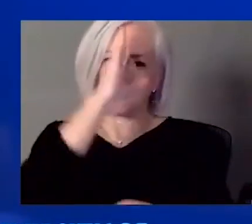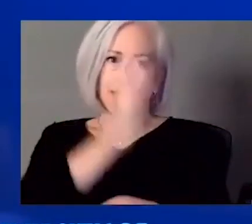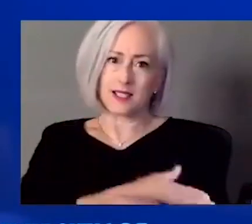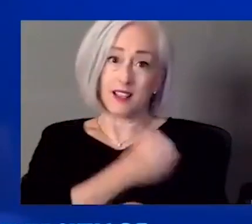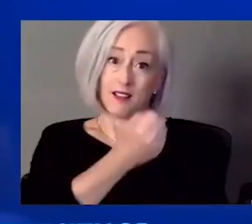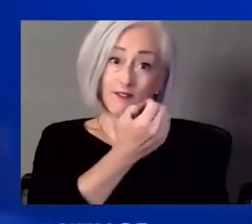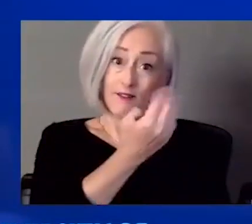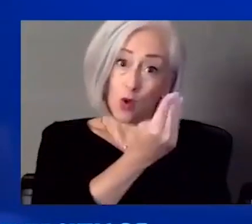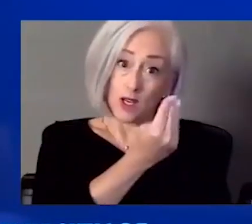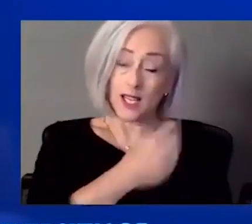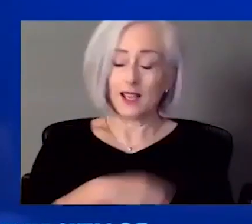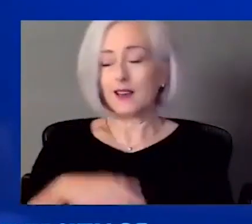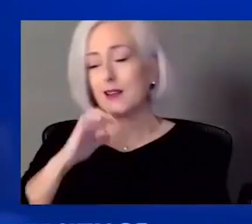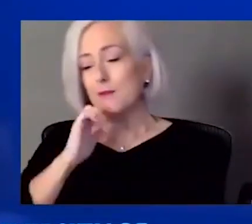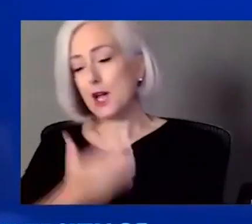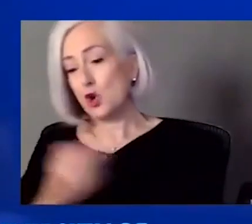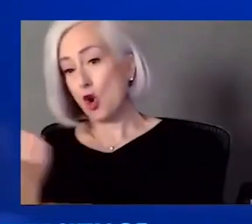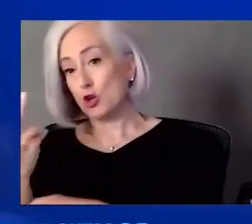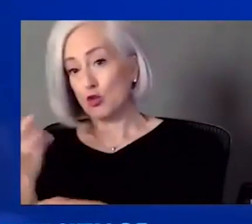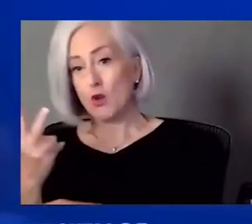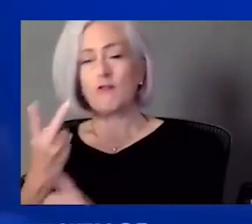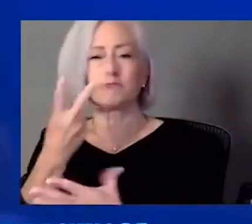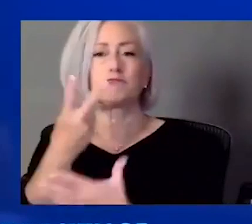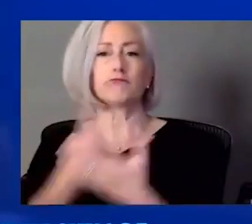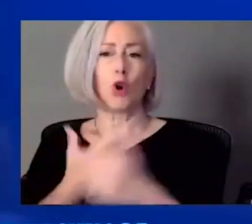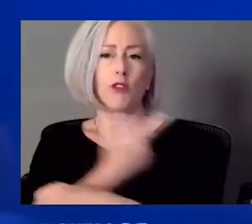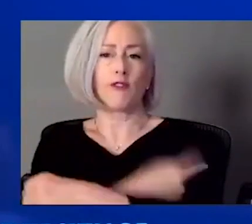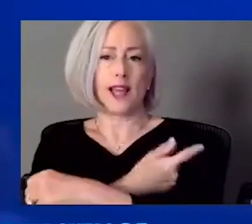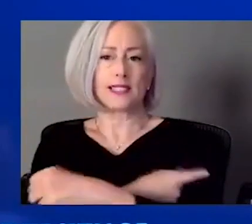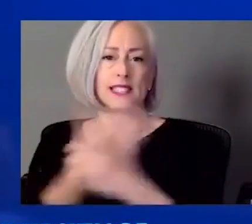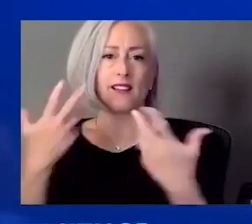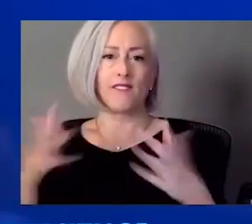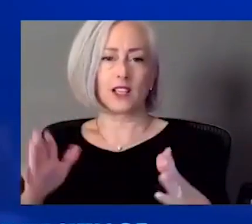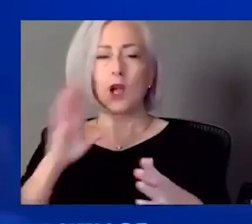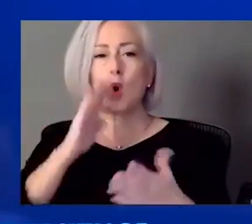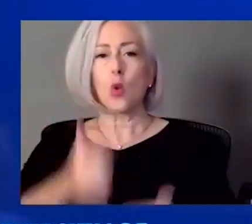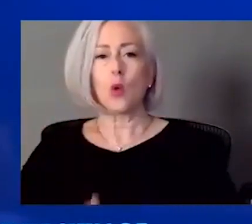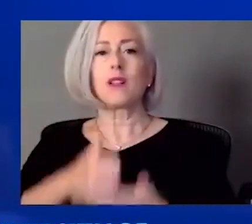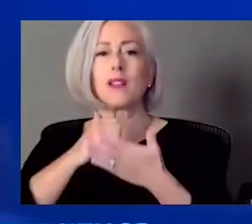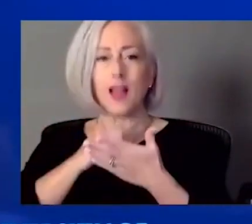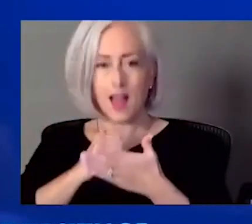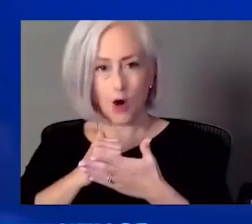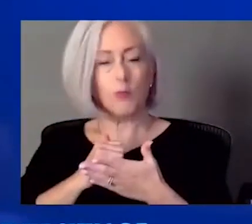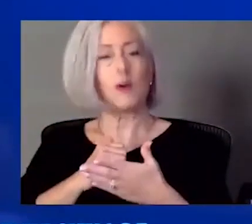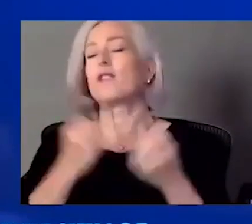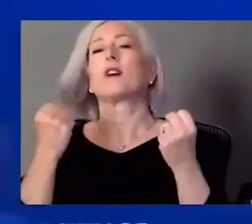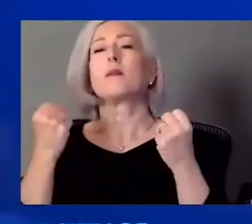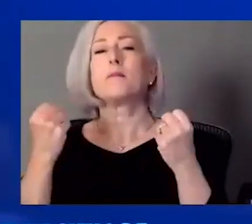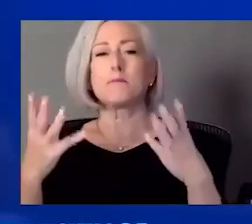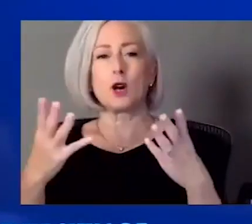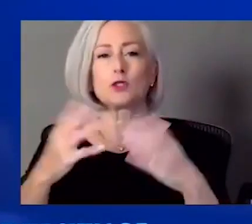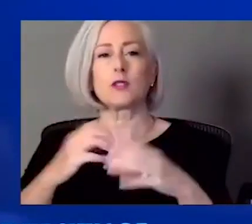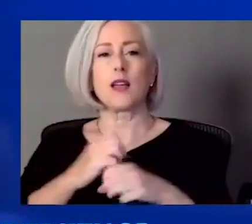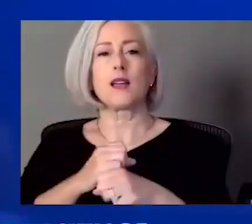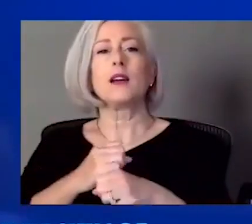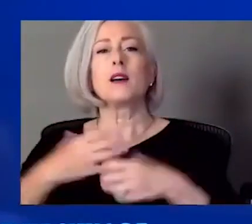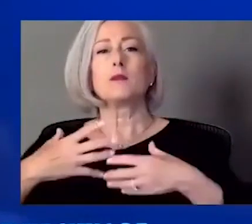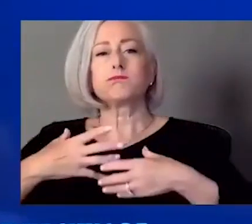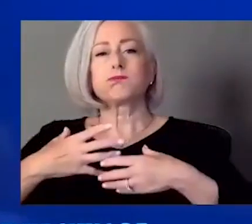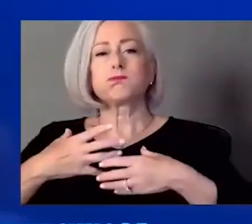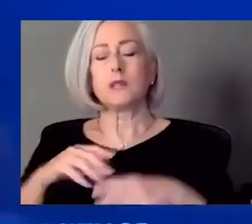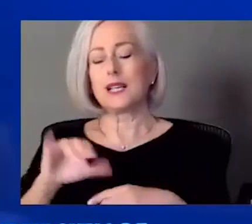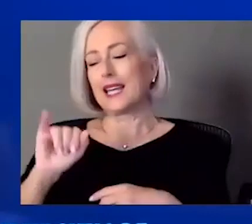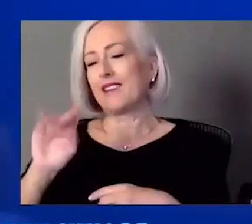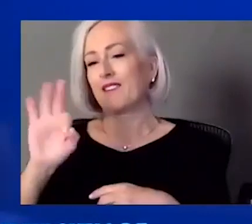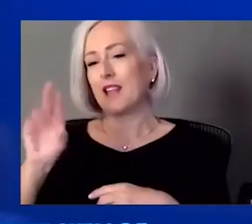uh, against the risk of that multi-system inflammatory disease, of that risk of hospitalization, and even of long COVID.